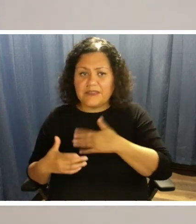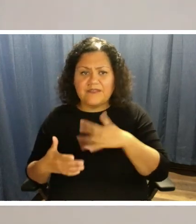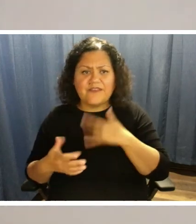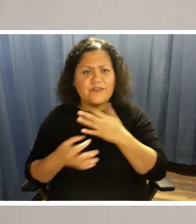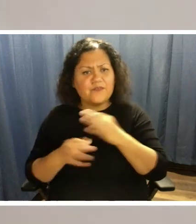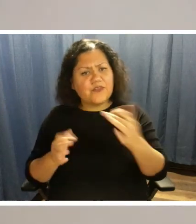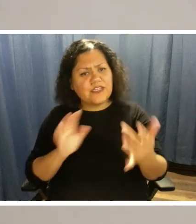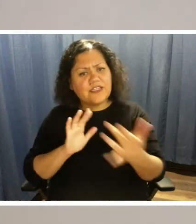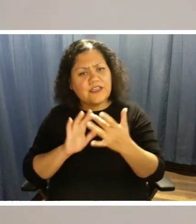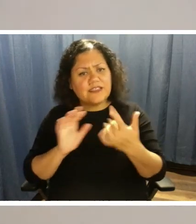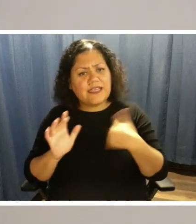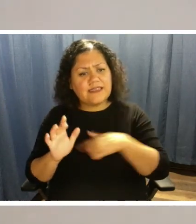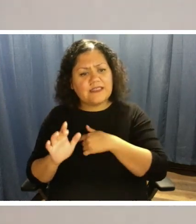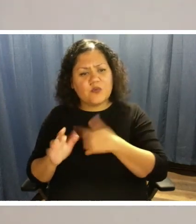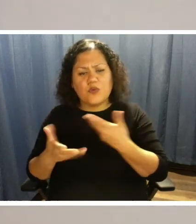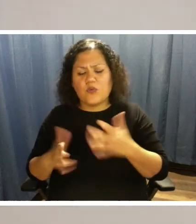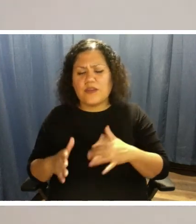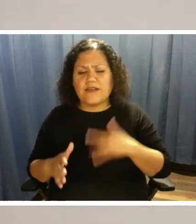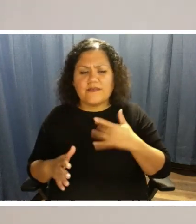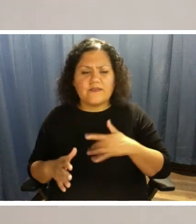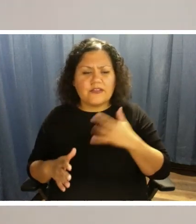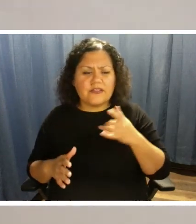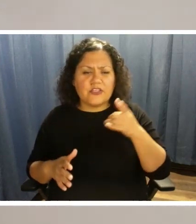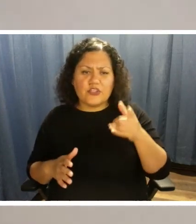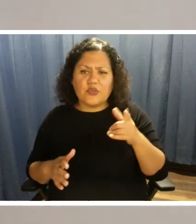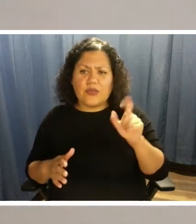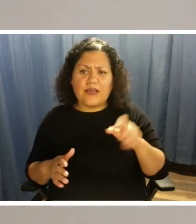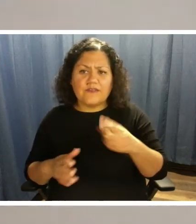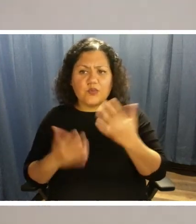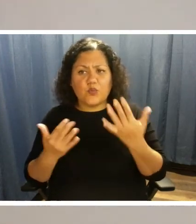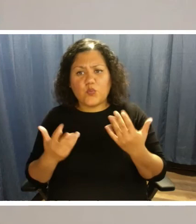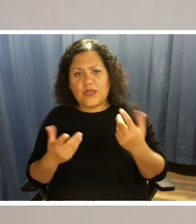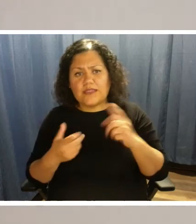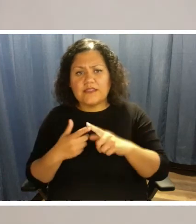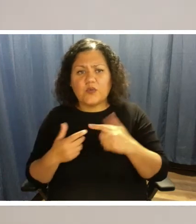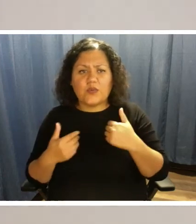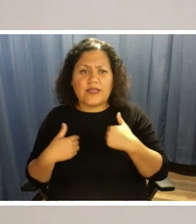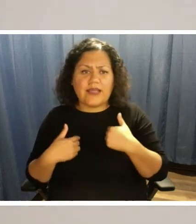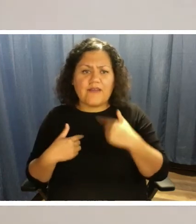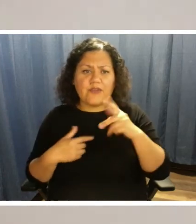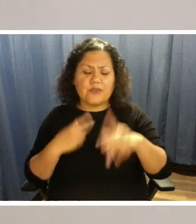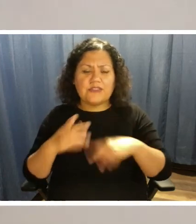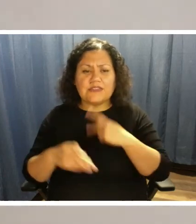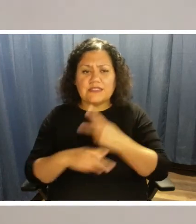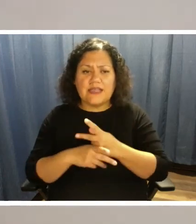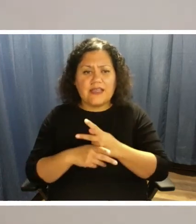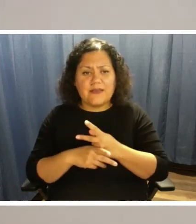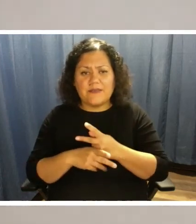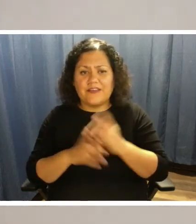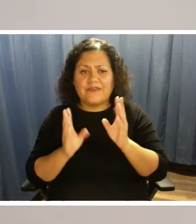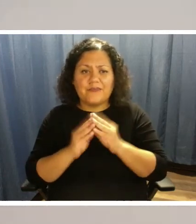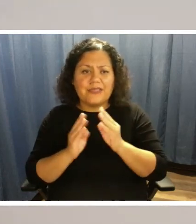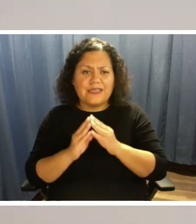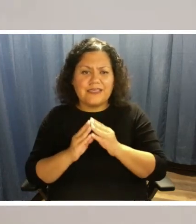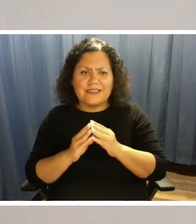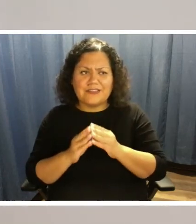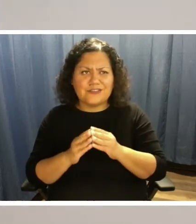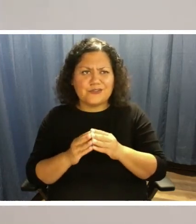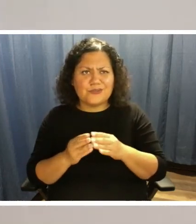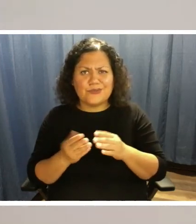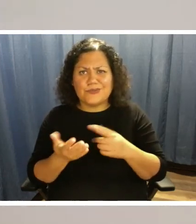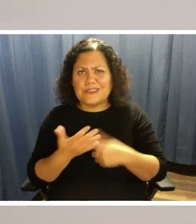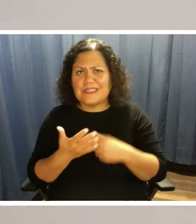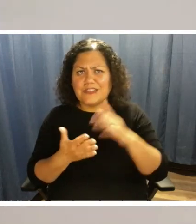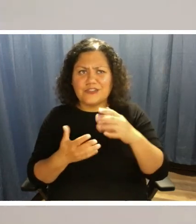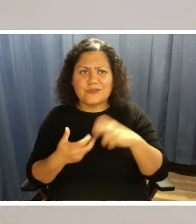out to us. We don't want you to feel that you have to wait till we have these type of meetings to do that. You can give us a